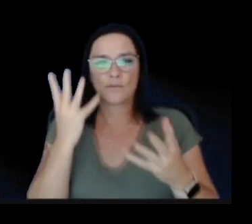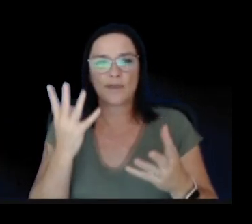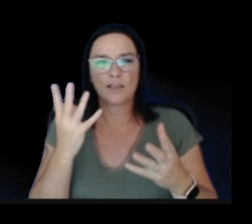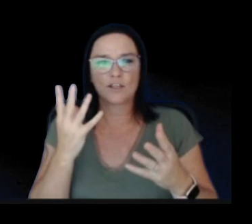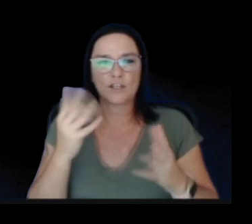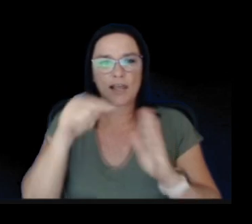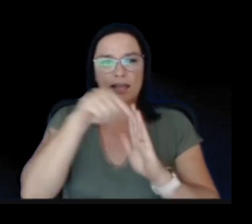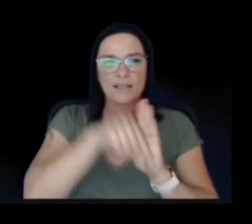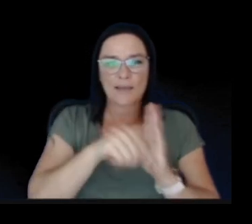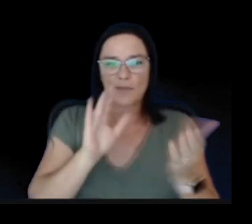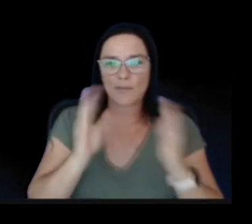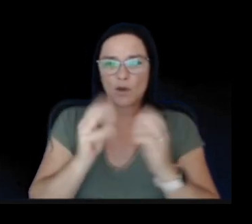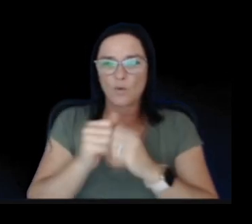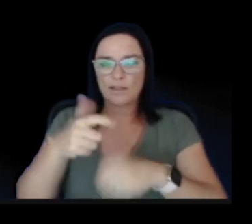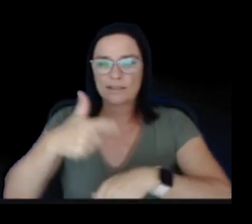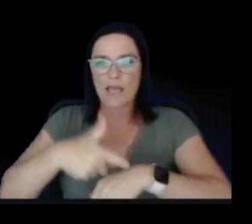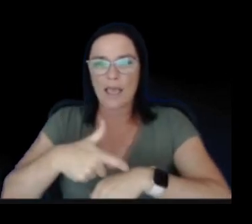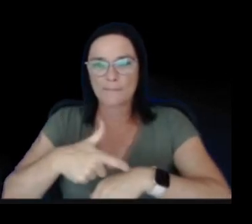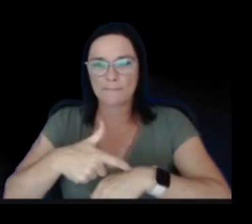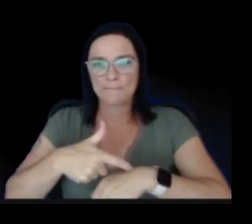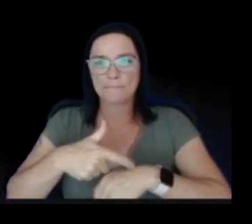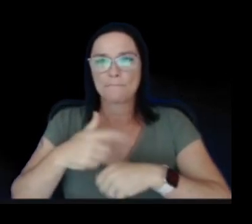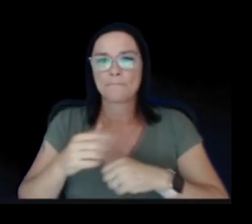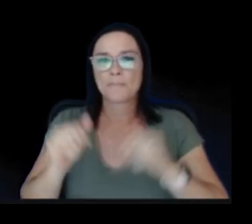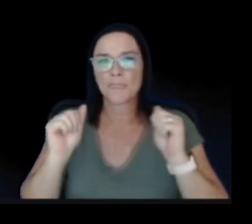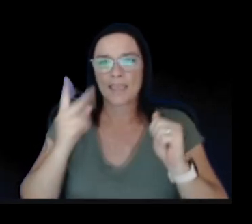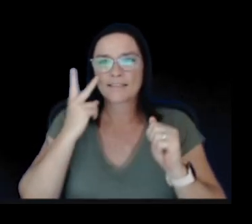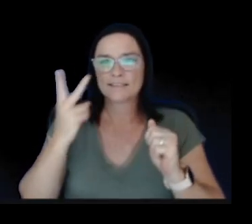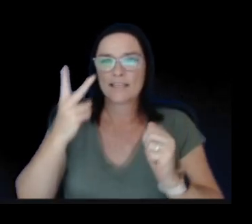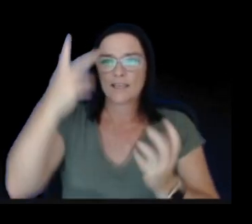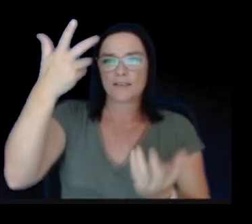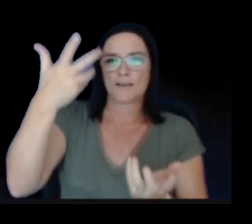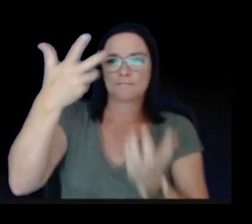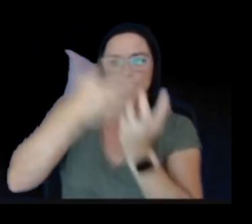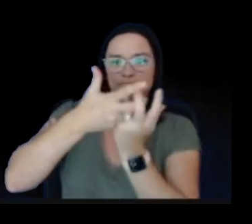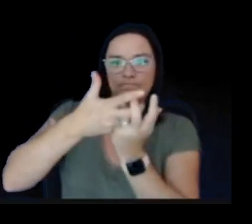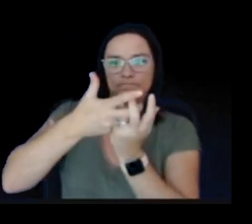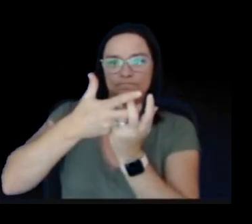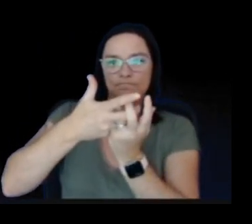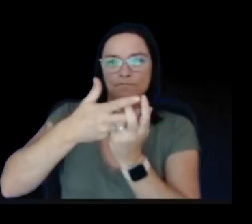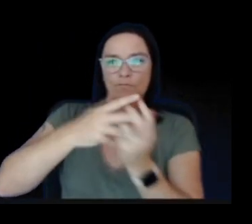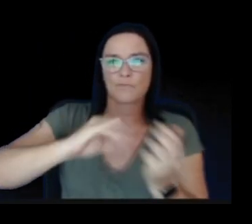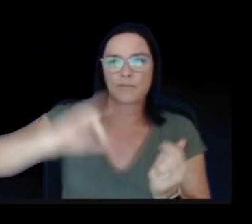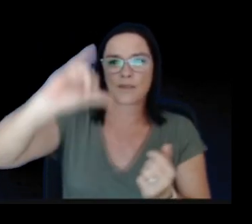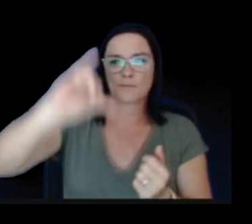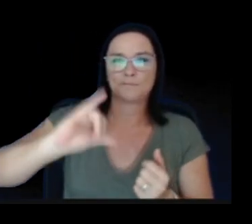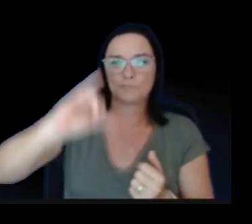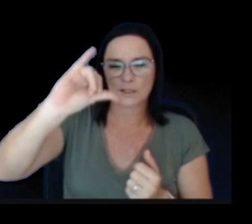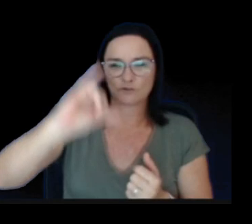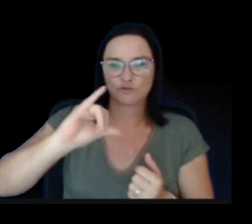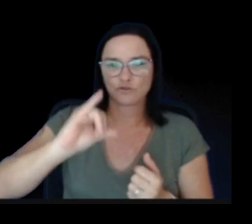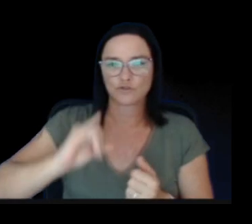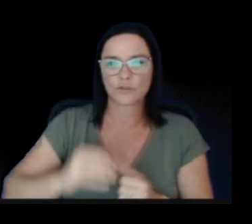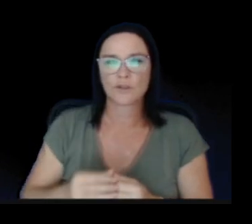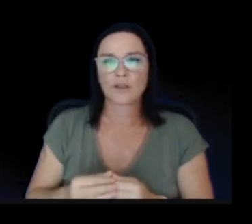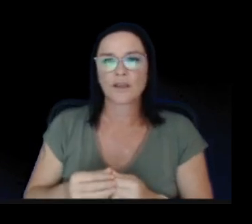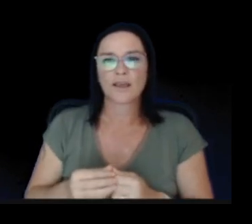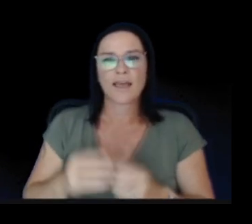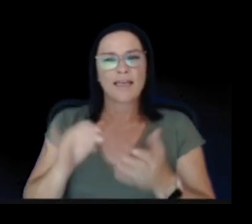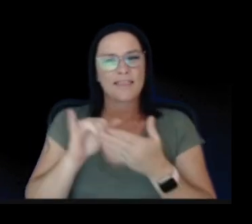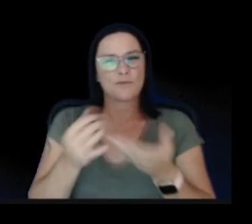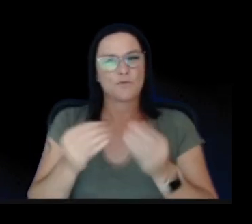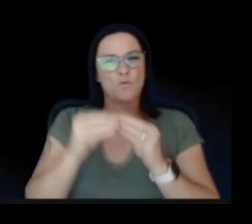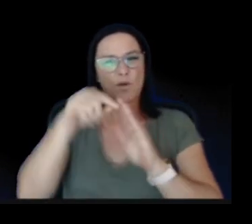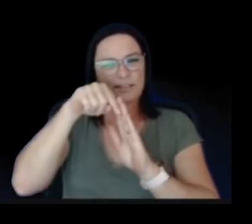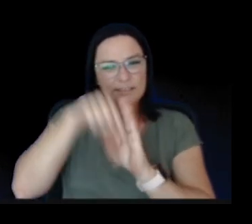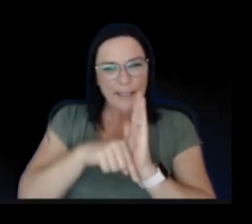versus time over the last year as well, we can see that that big spike of earthquakes corresponds to a much deeper set